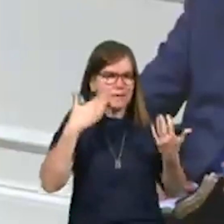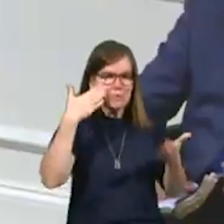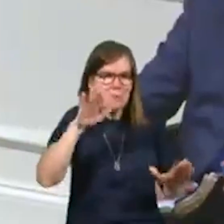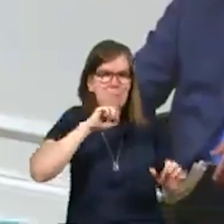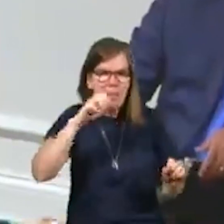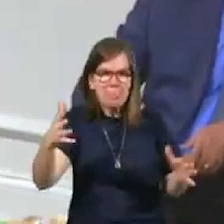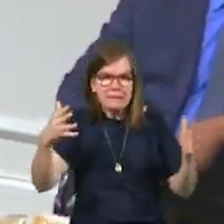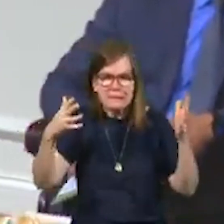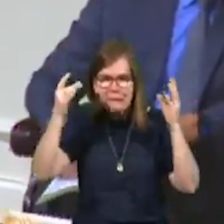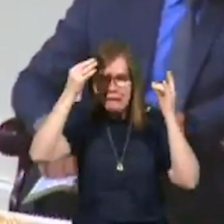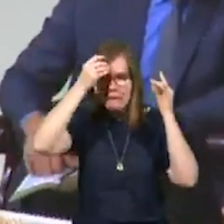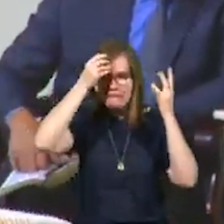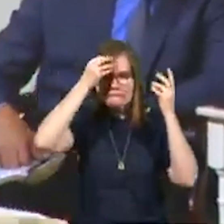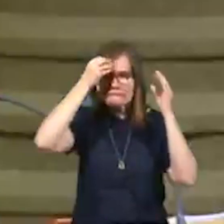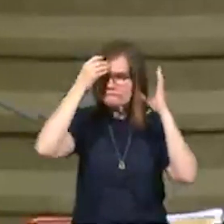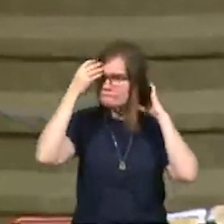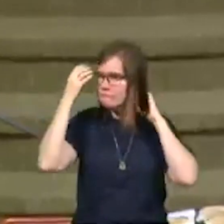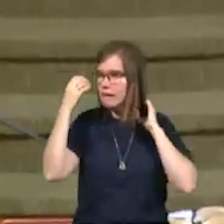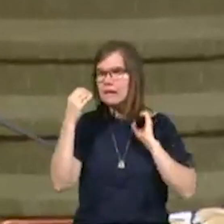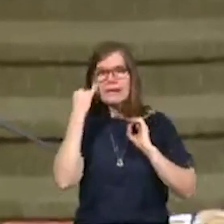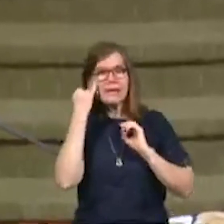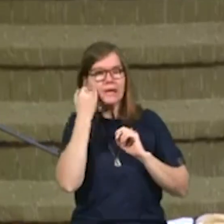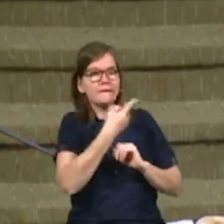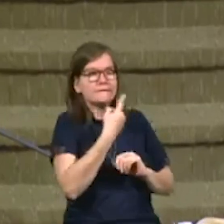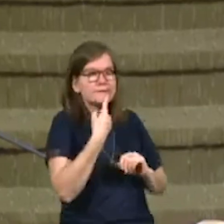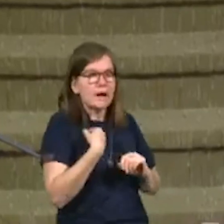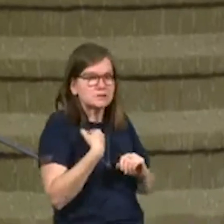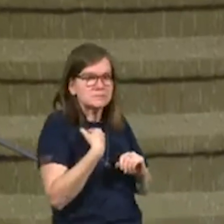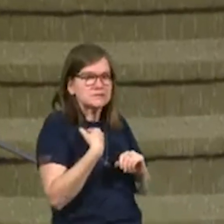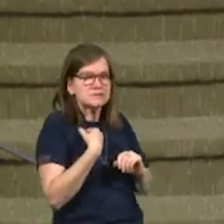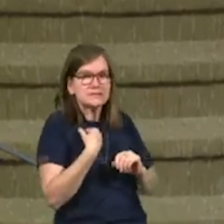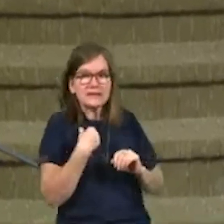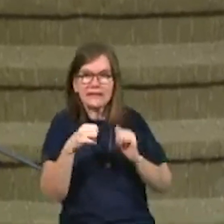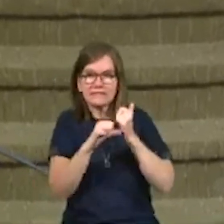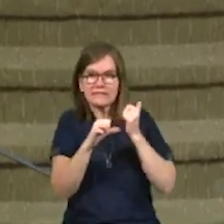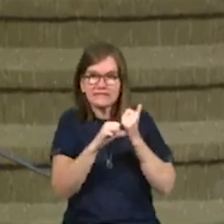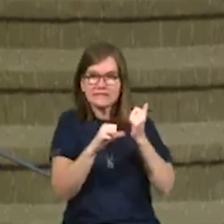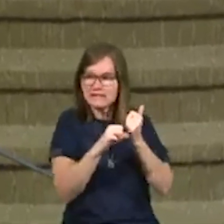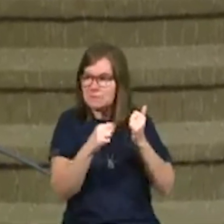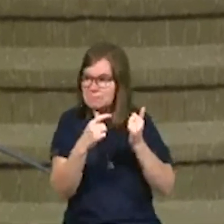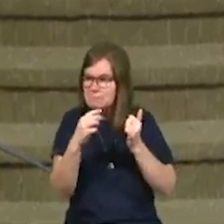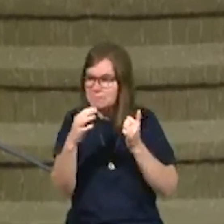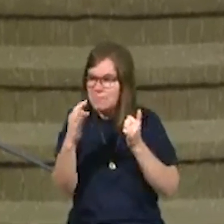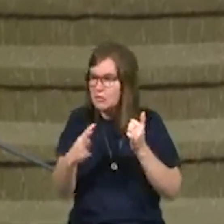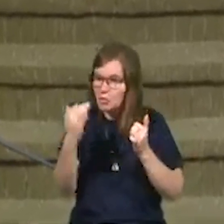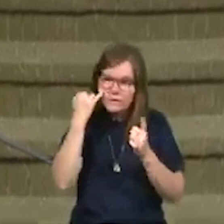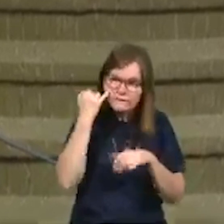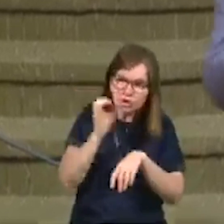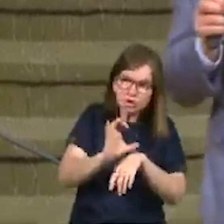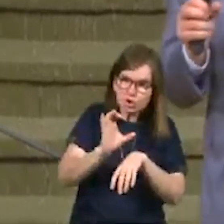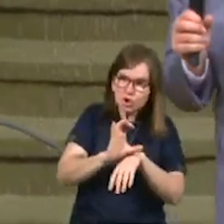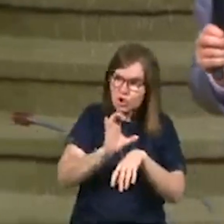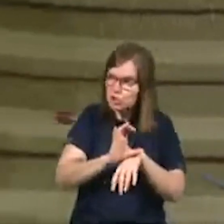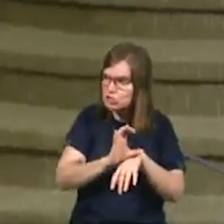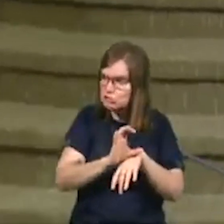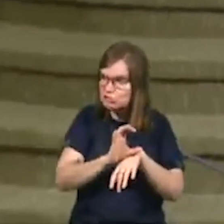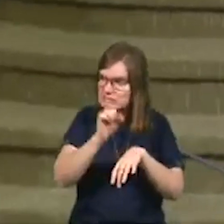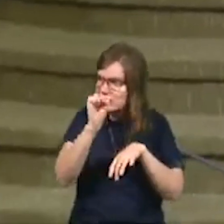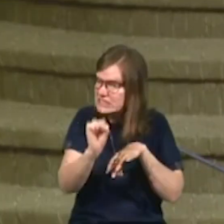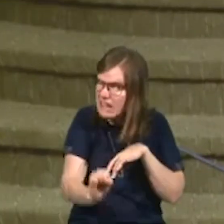any of those questions. Well, what if he sends me to, what if, what if the assistant pastor, what if the church is in the South?